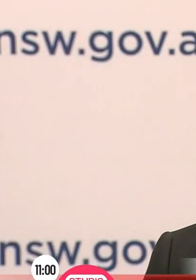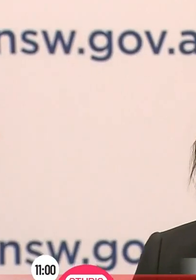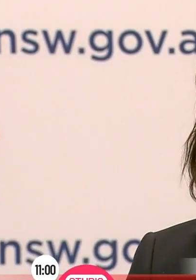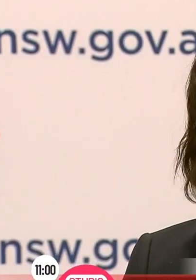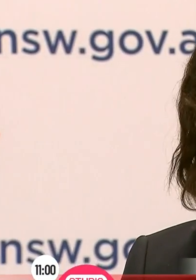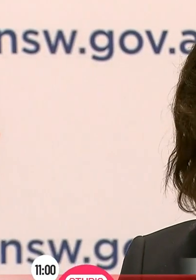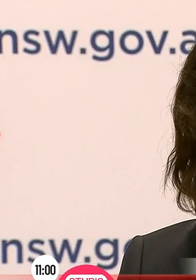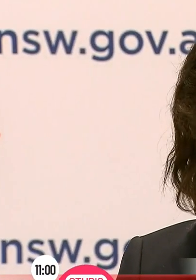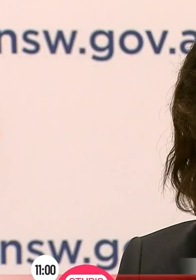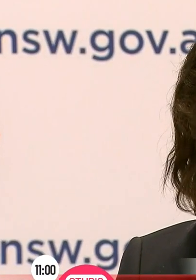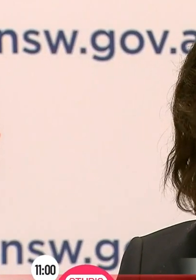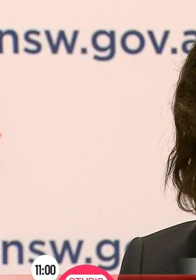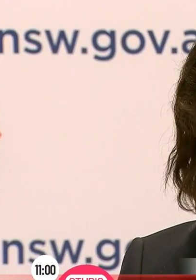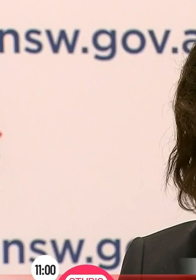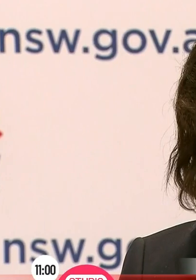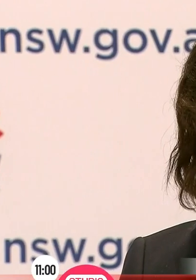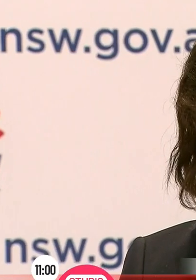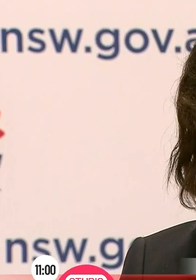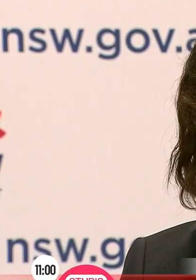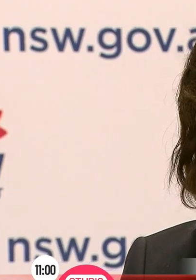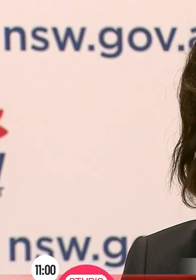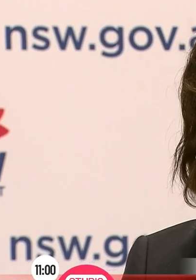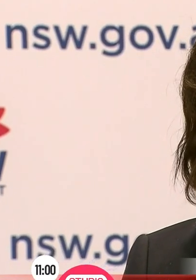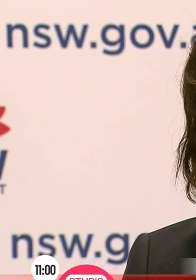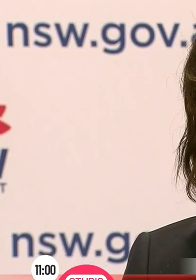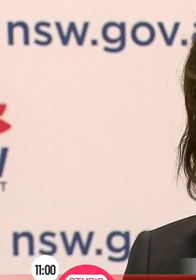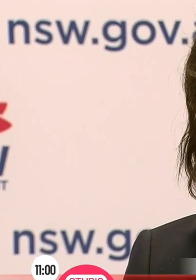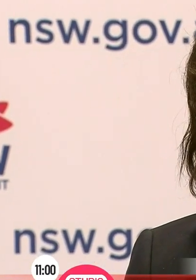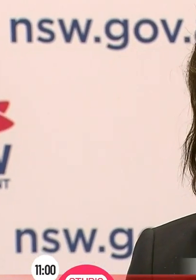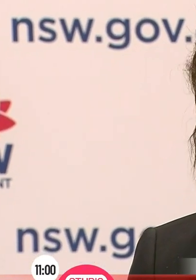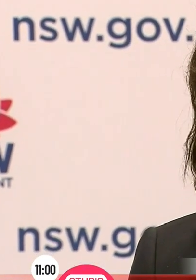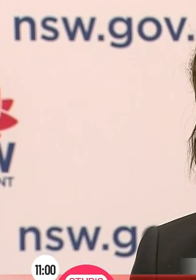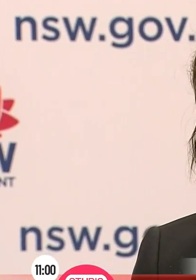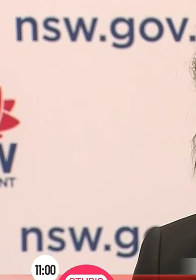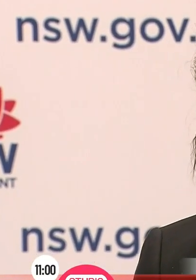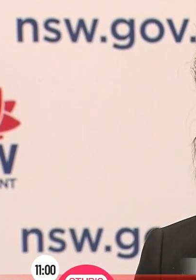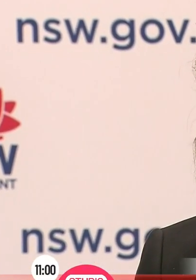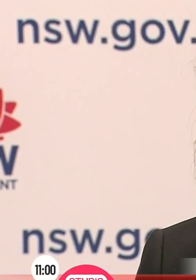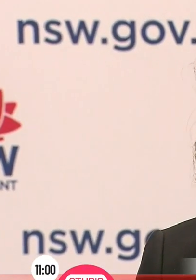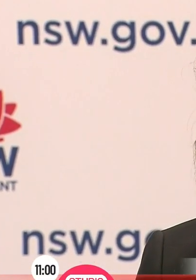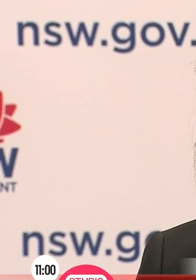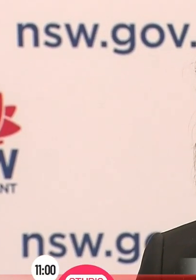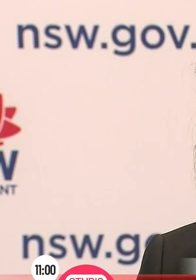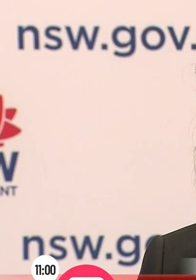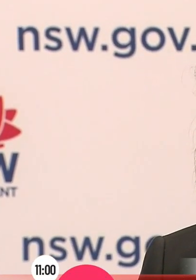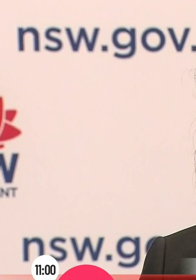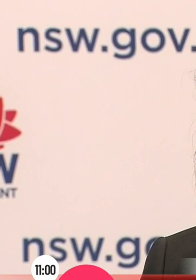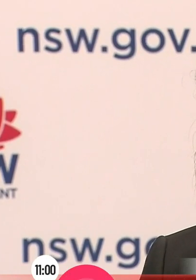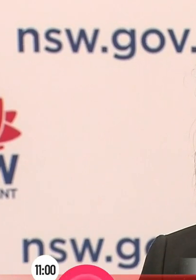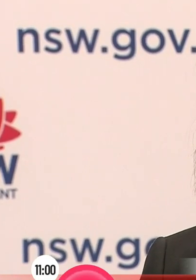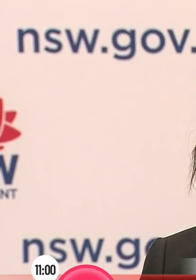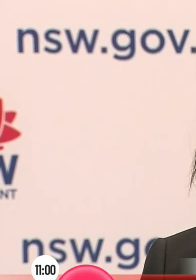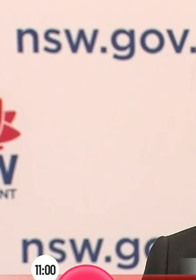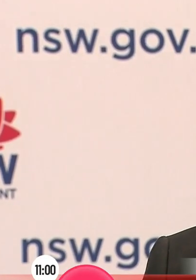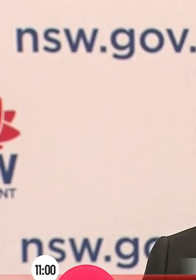Good morning, everybody. Yesterday, New South Wales had 148,000 people who came forward to get vaccinated. Another